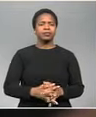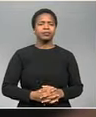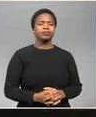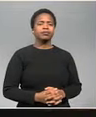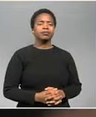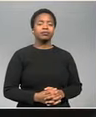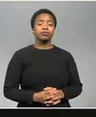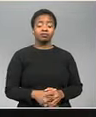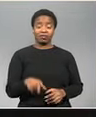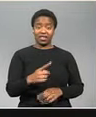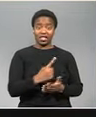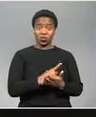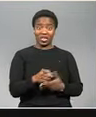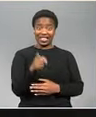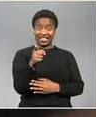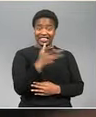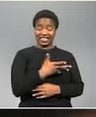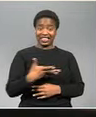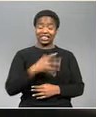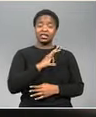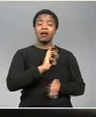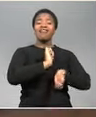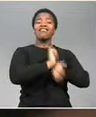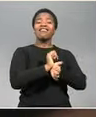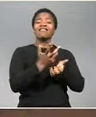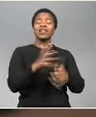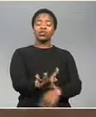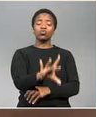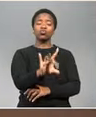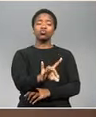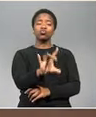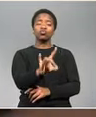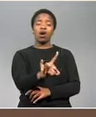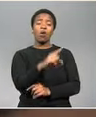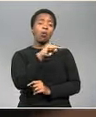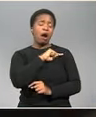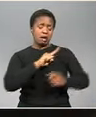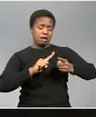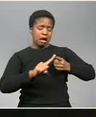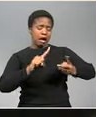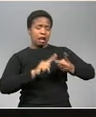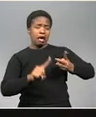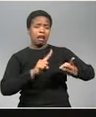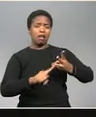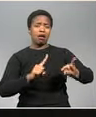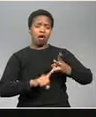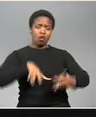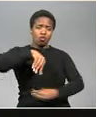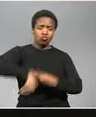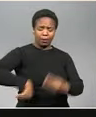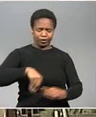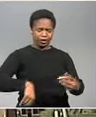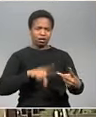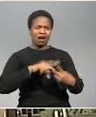earlier this week Etekwini mayor Zandile Gomede was arrested on several charges including corruption and